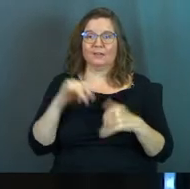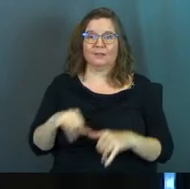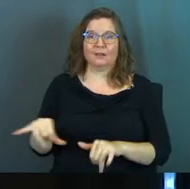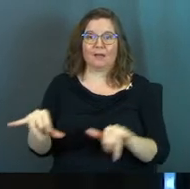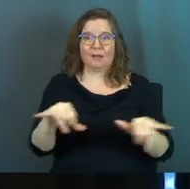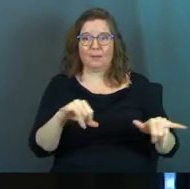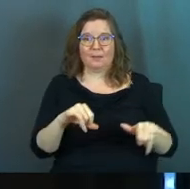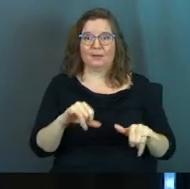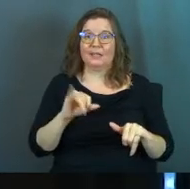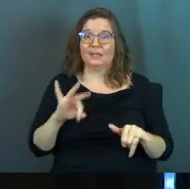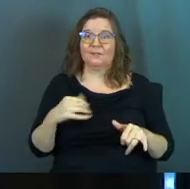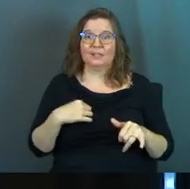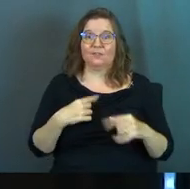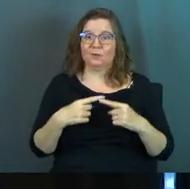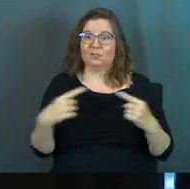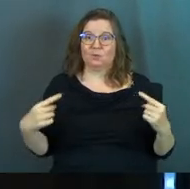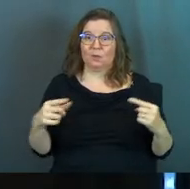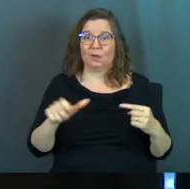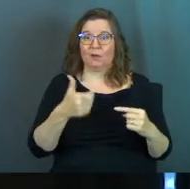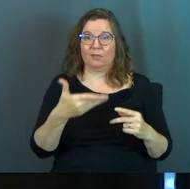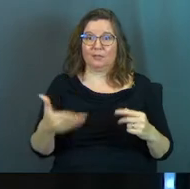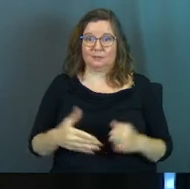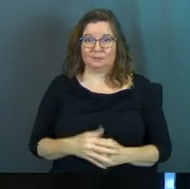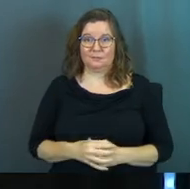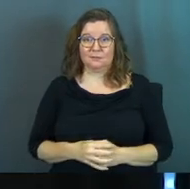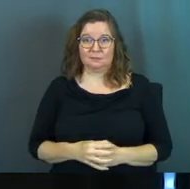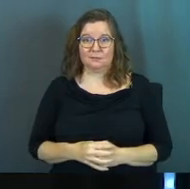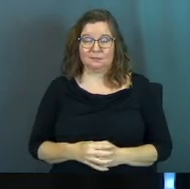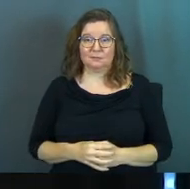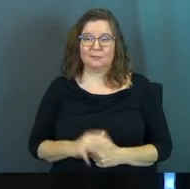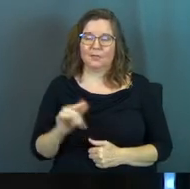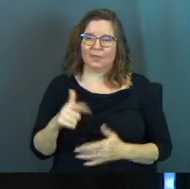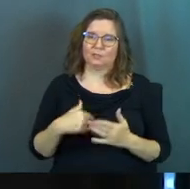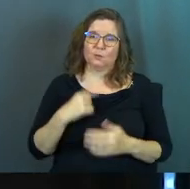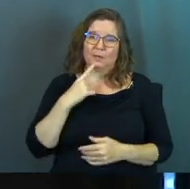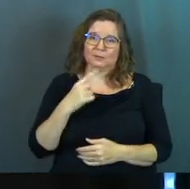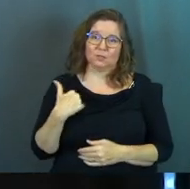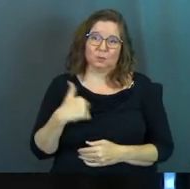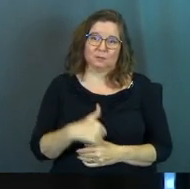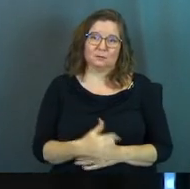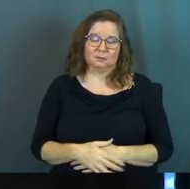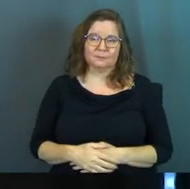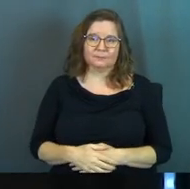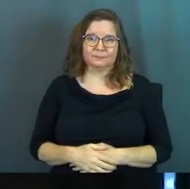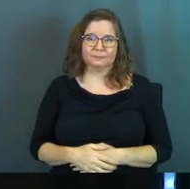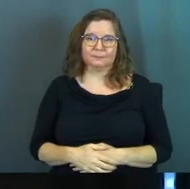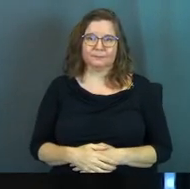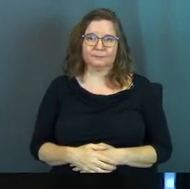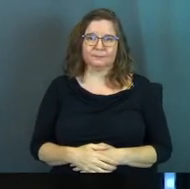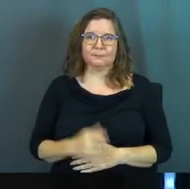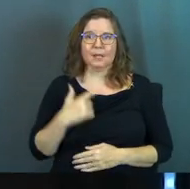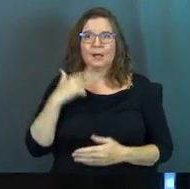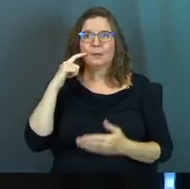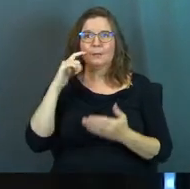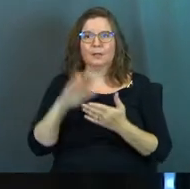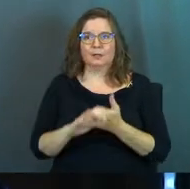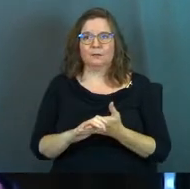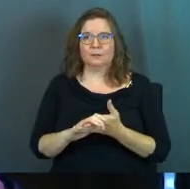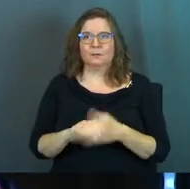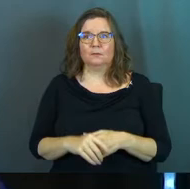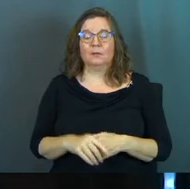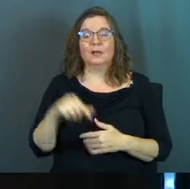common even if we have nothing else in common. That's what I would say to us. I believe